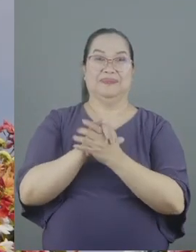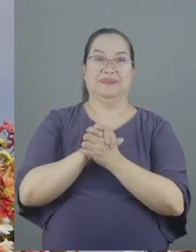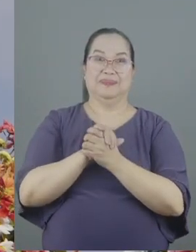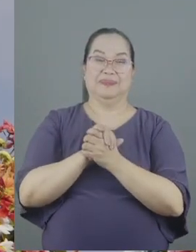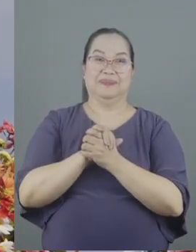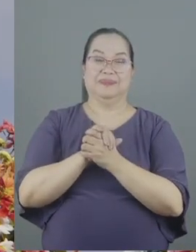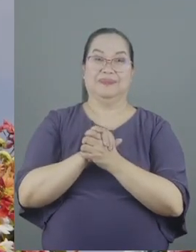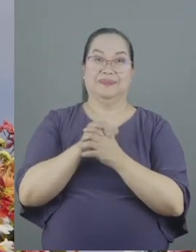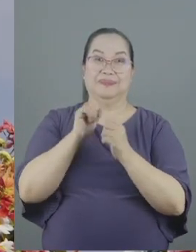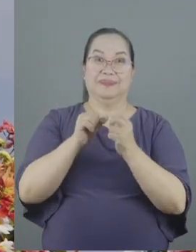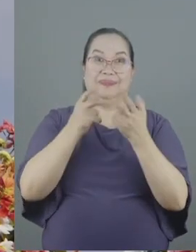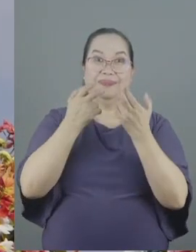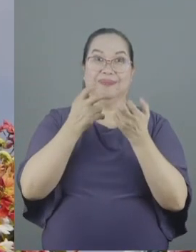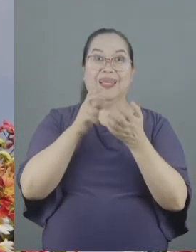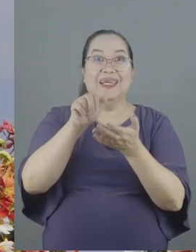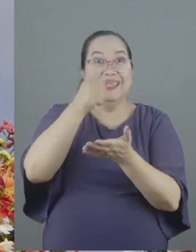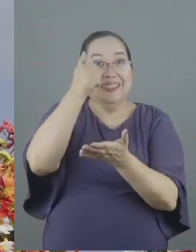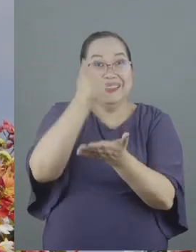can I hear an amen